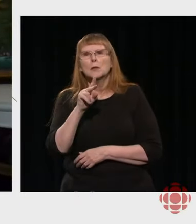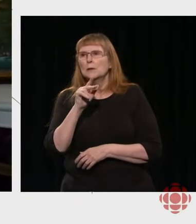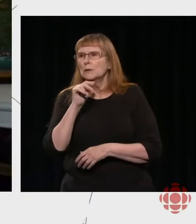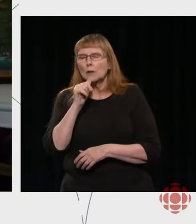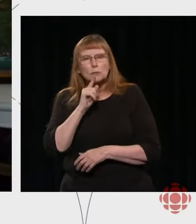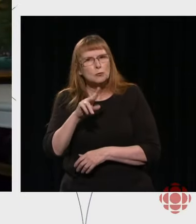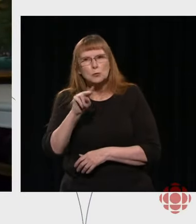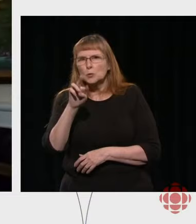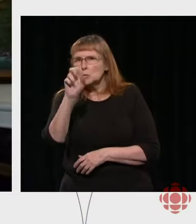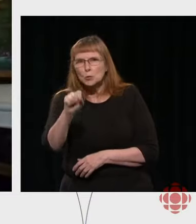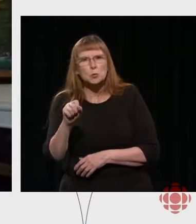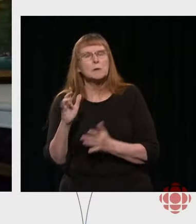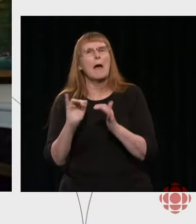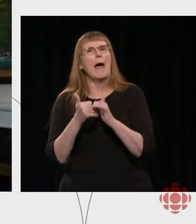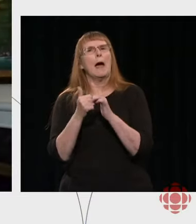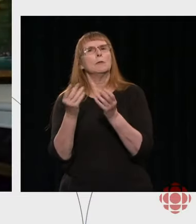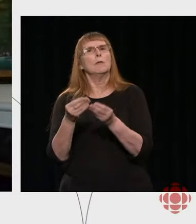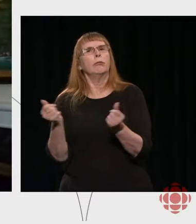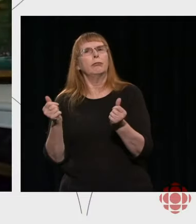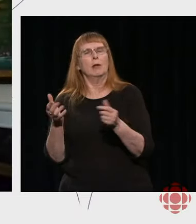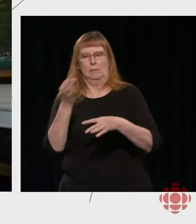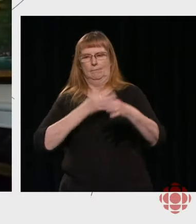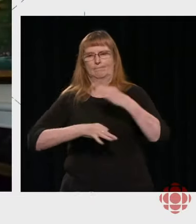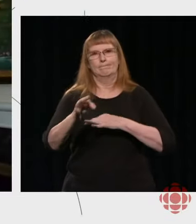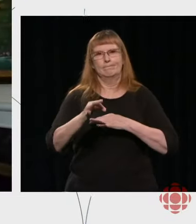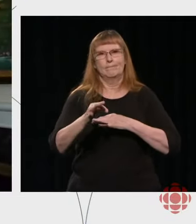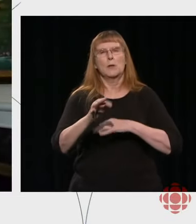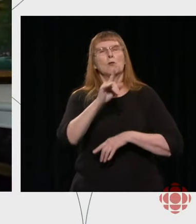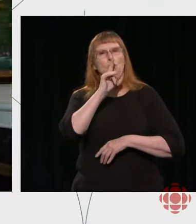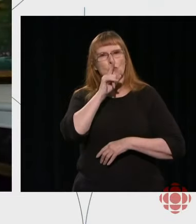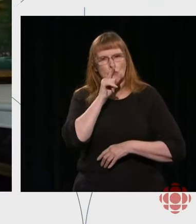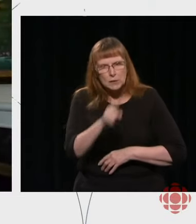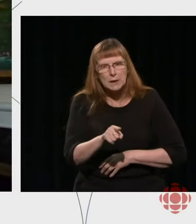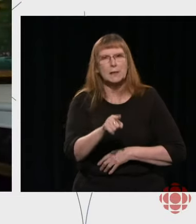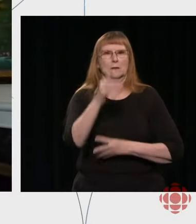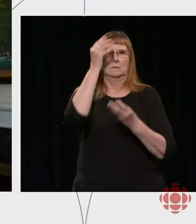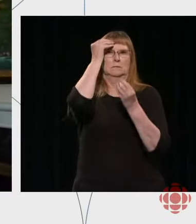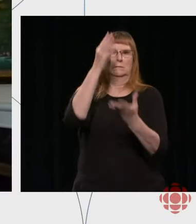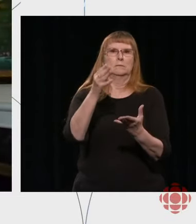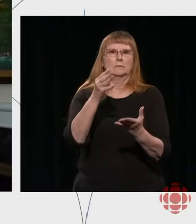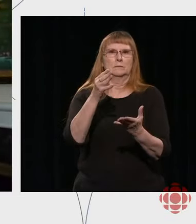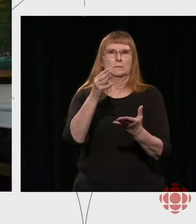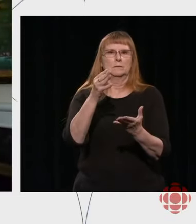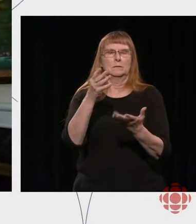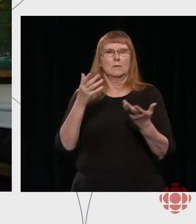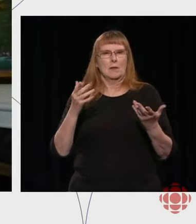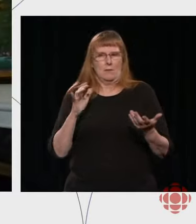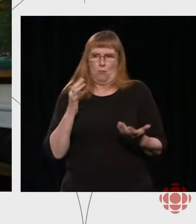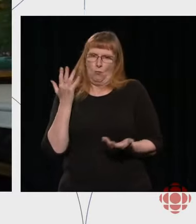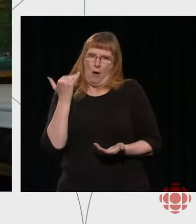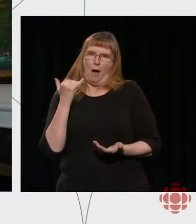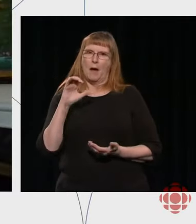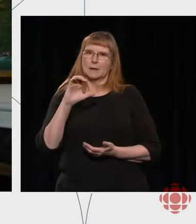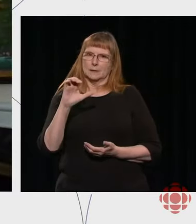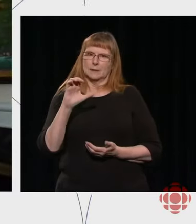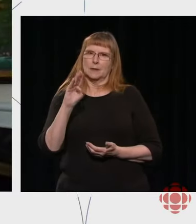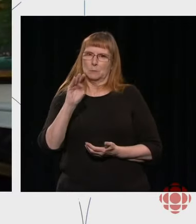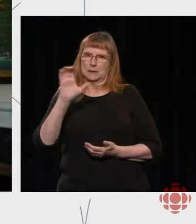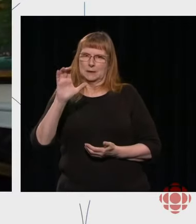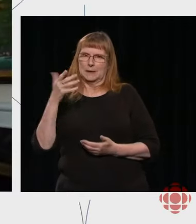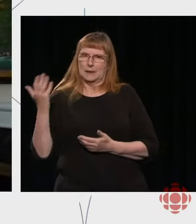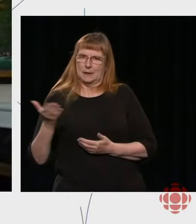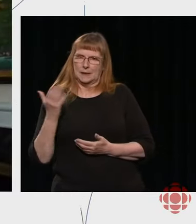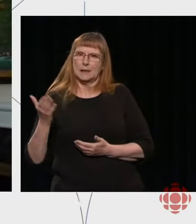lots of it, from diverse, trusted sources. And that's why at CBC Radio Canada, we've been collaborating